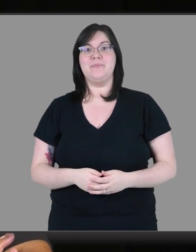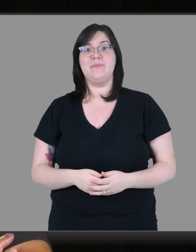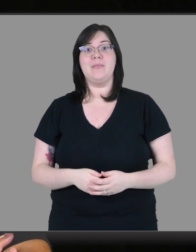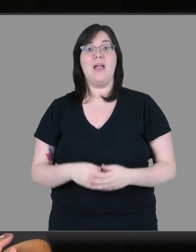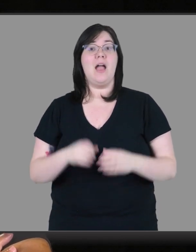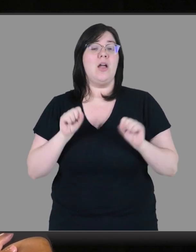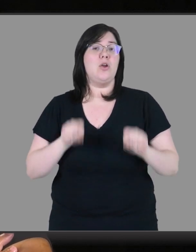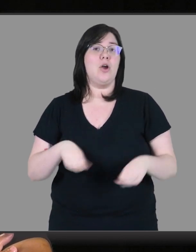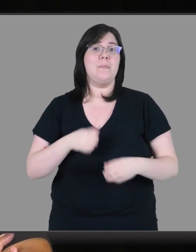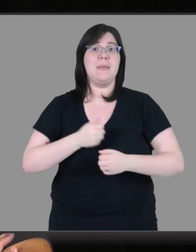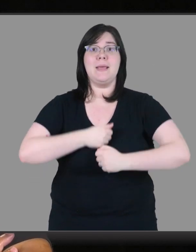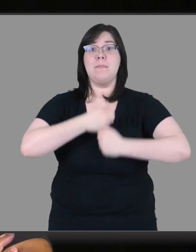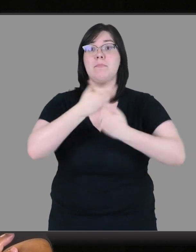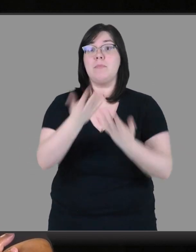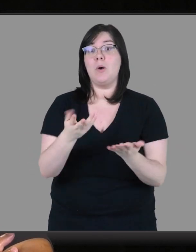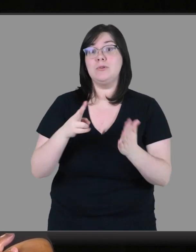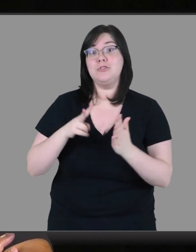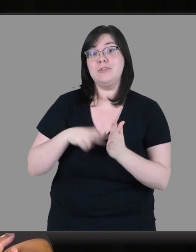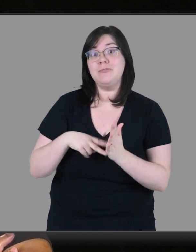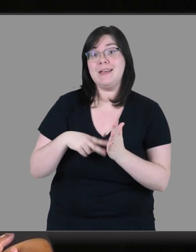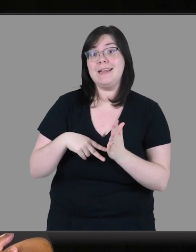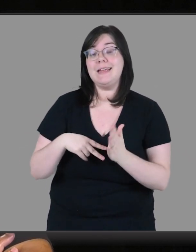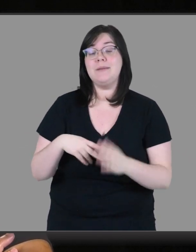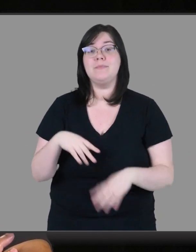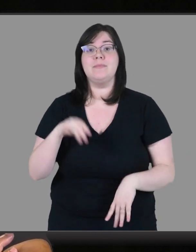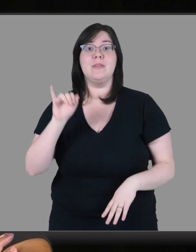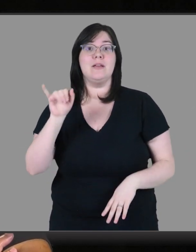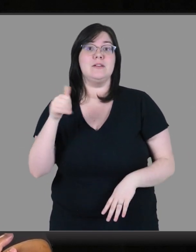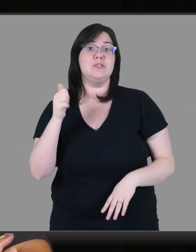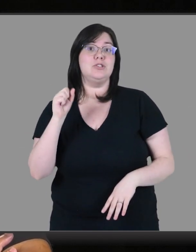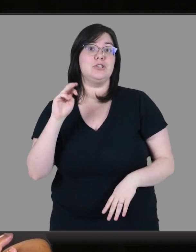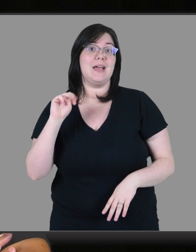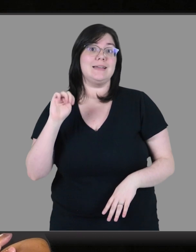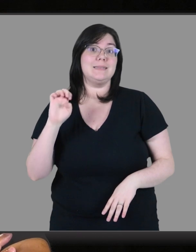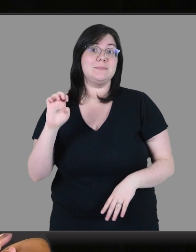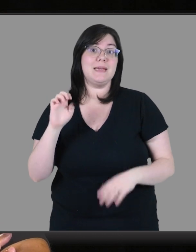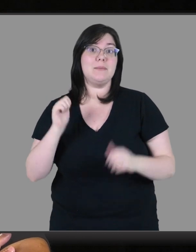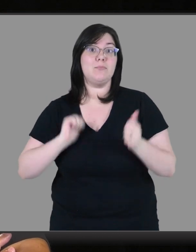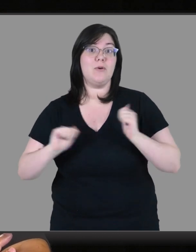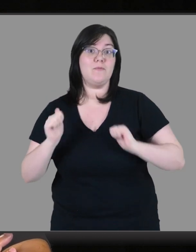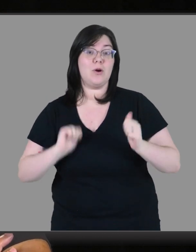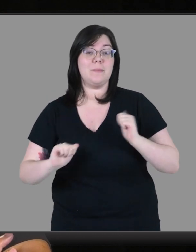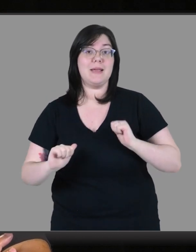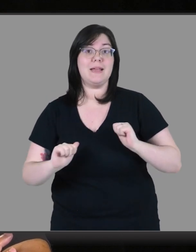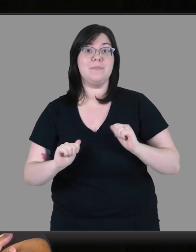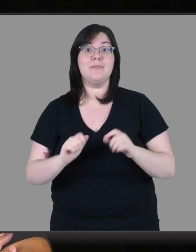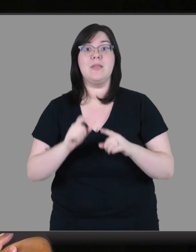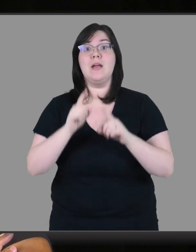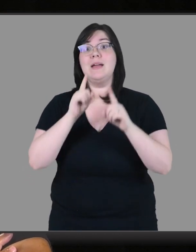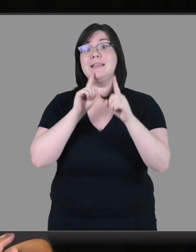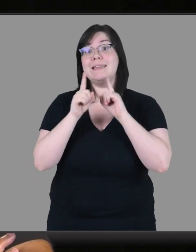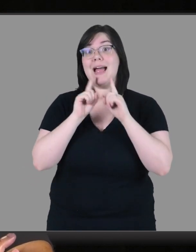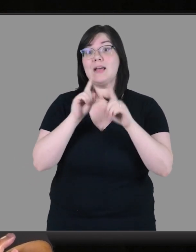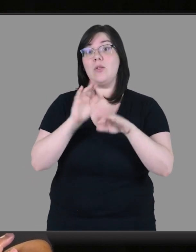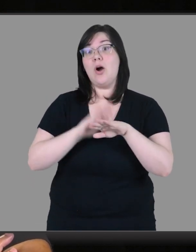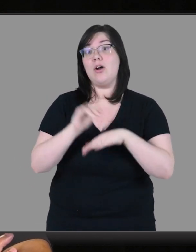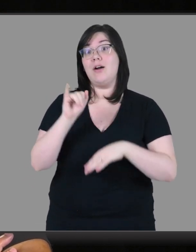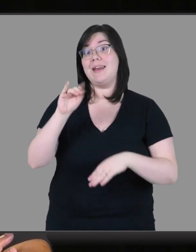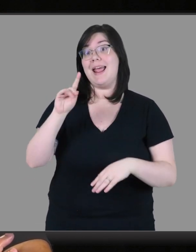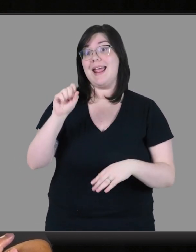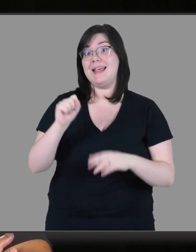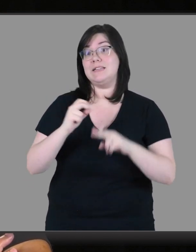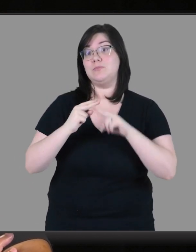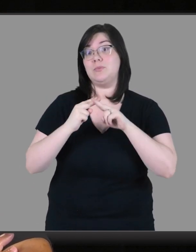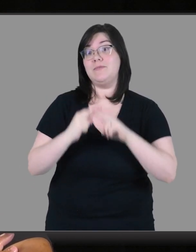or, you know, a dialogue on AIDS prevention